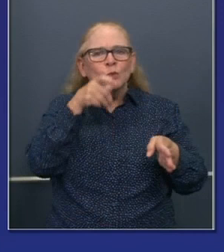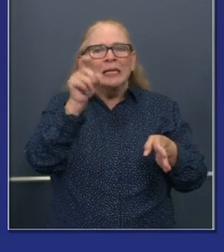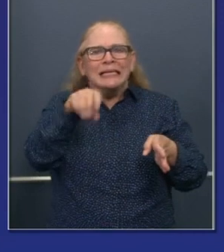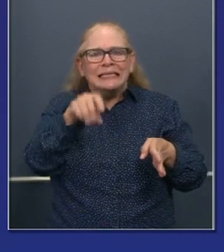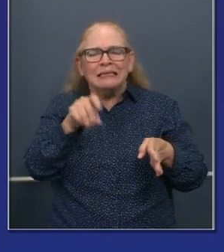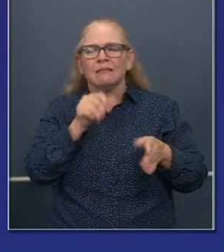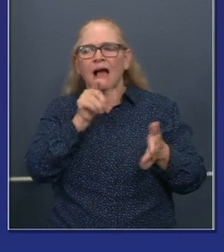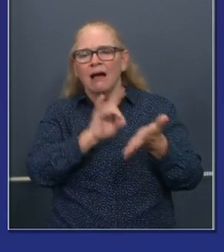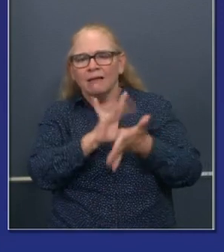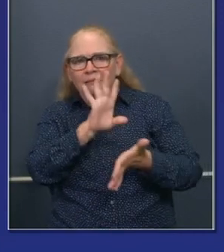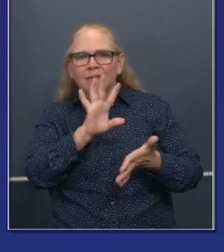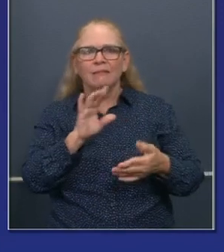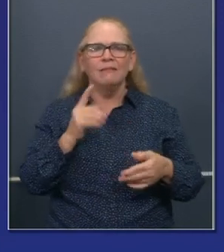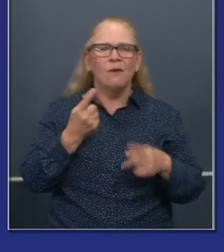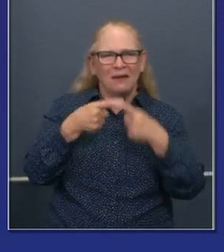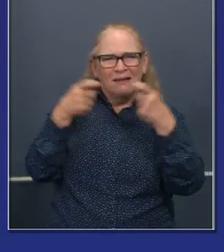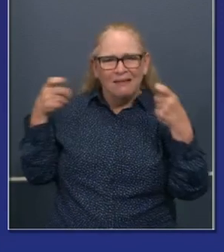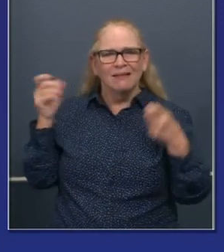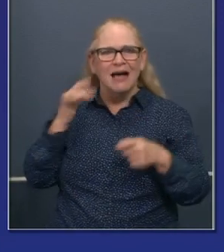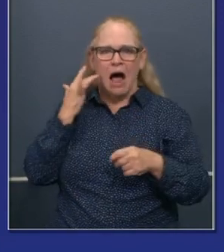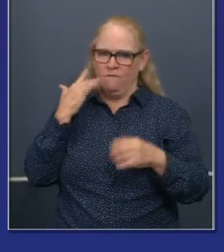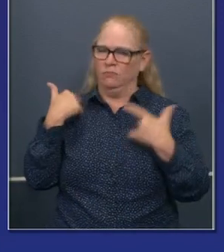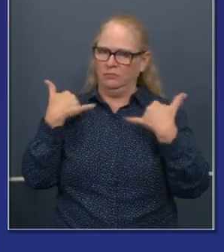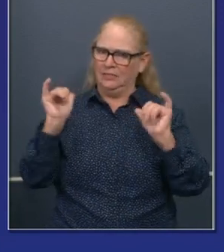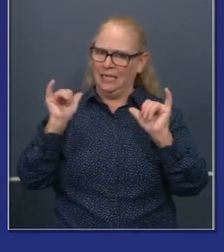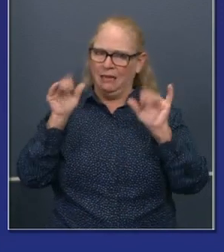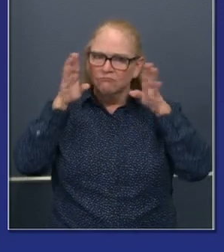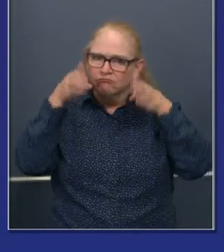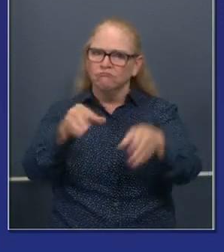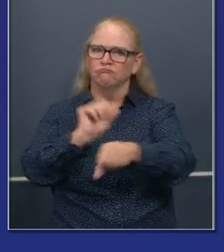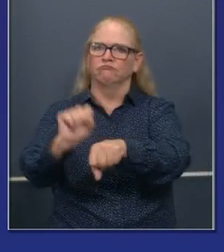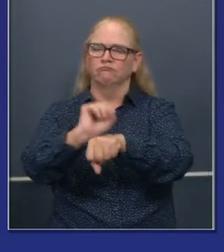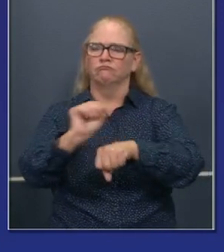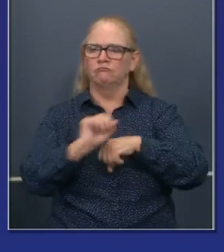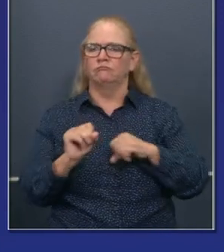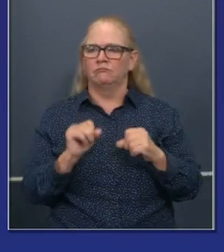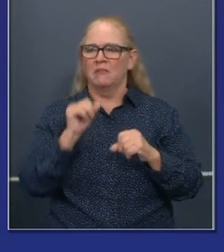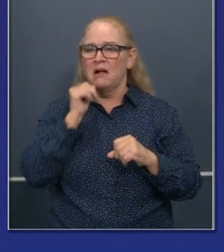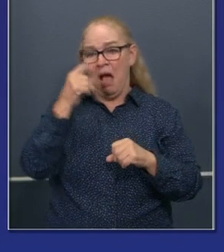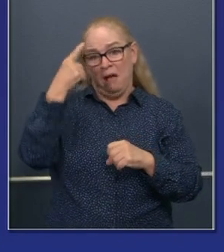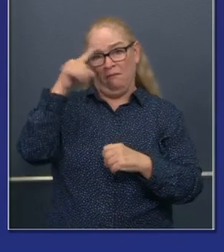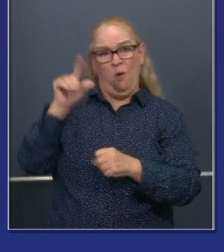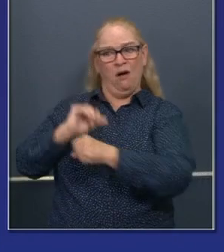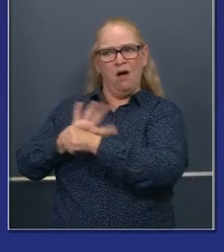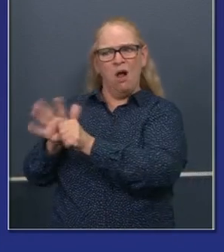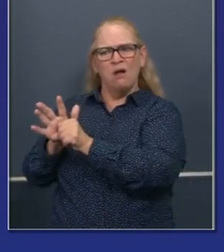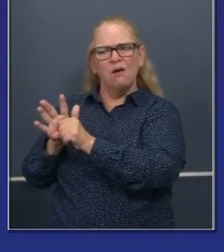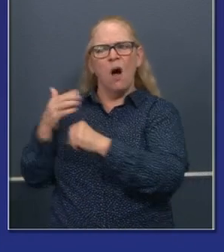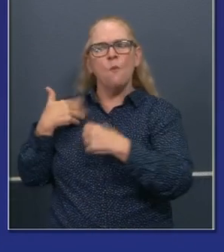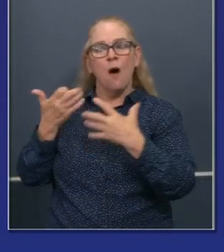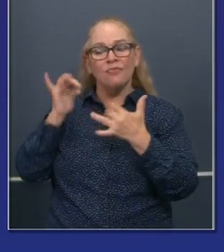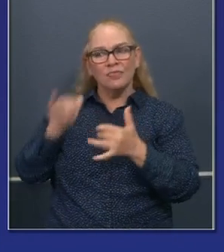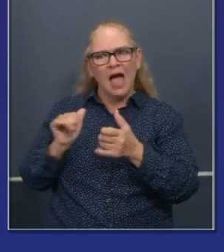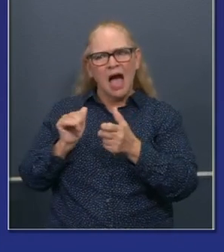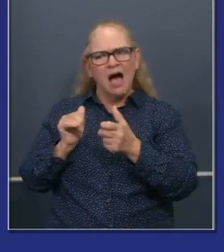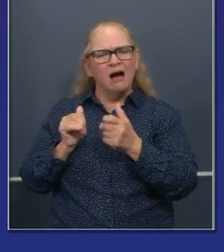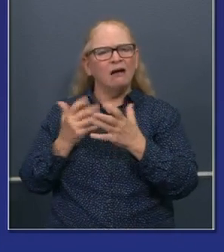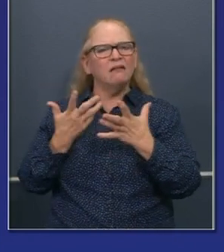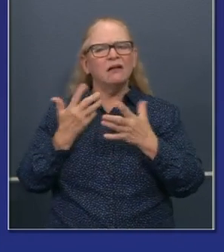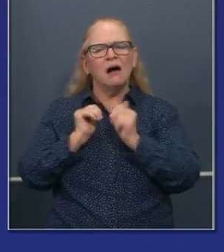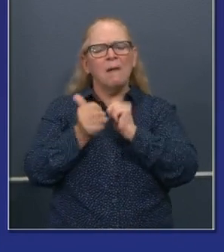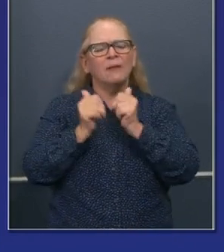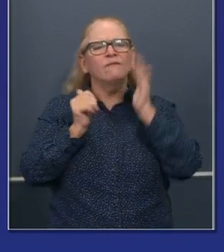economic capacity, not just our ability to recover from this pandemic, but our ability to be competitive, uh, in years to come.